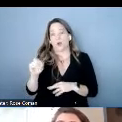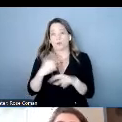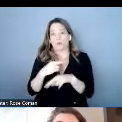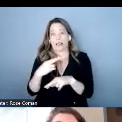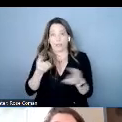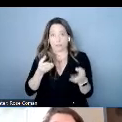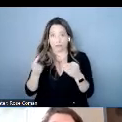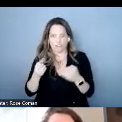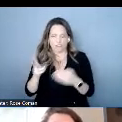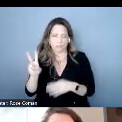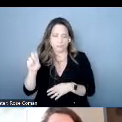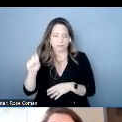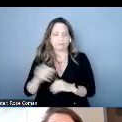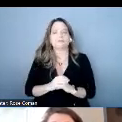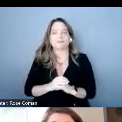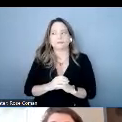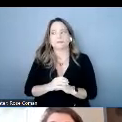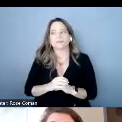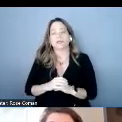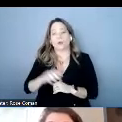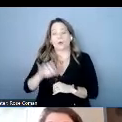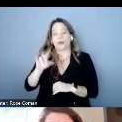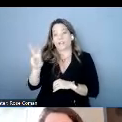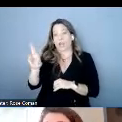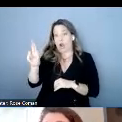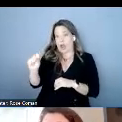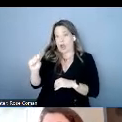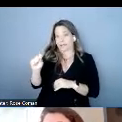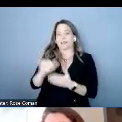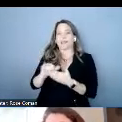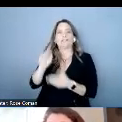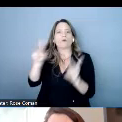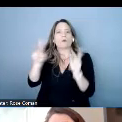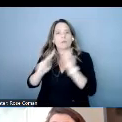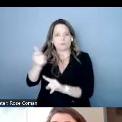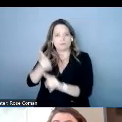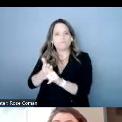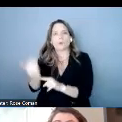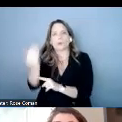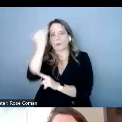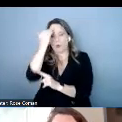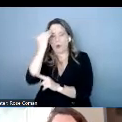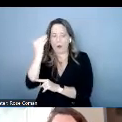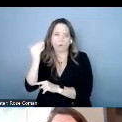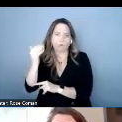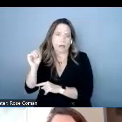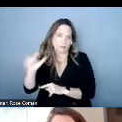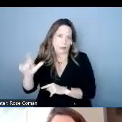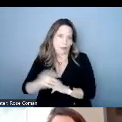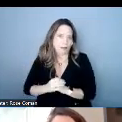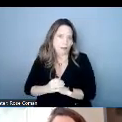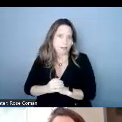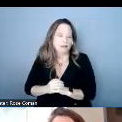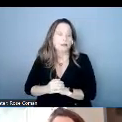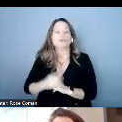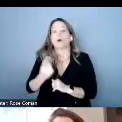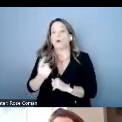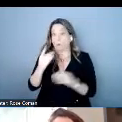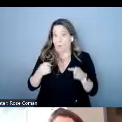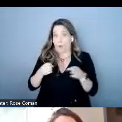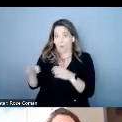vrs is for individuals who know american sign language so one way the technology is used